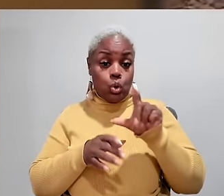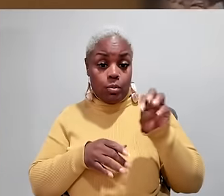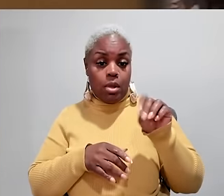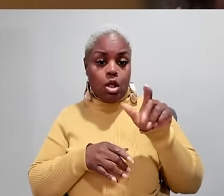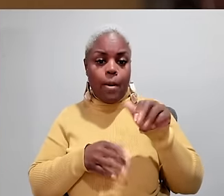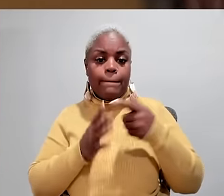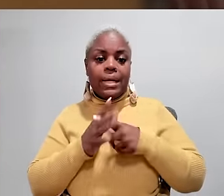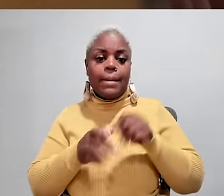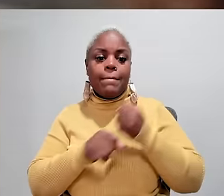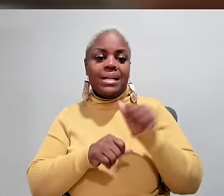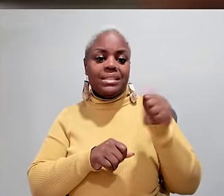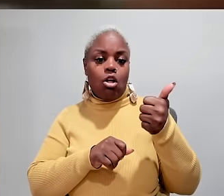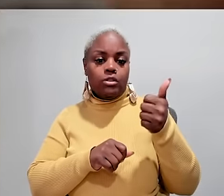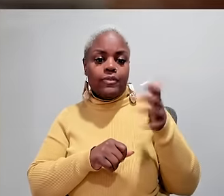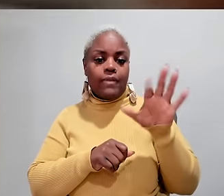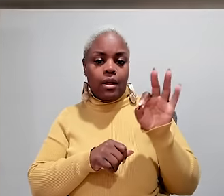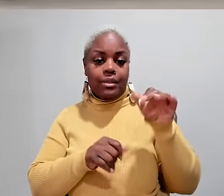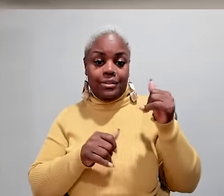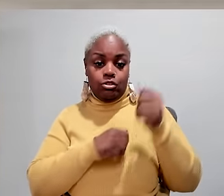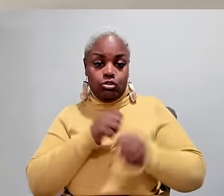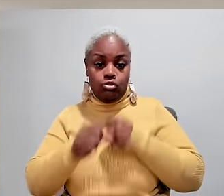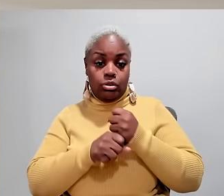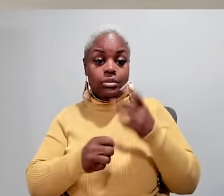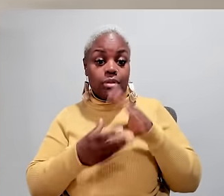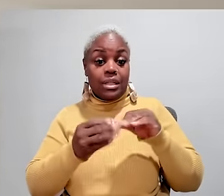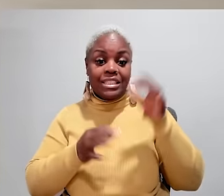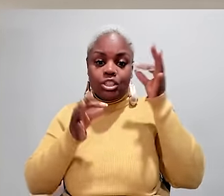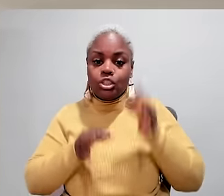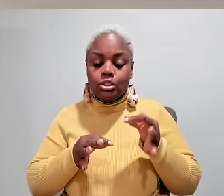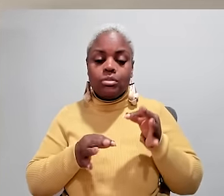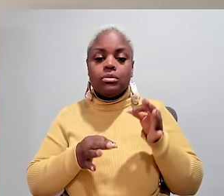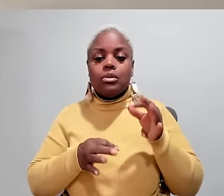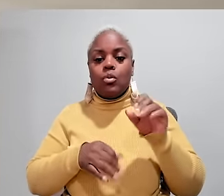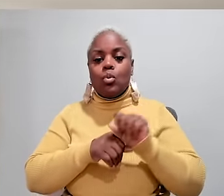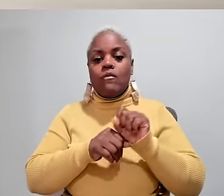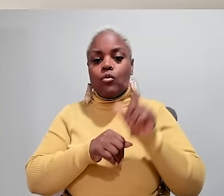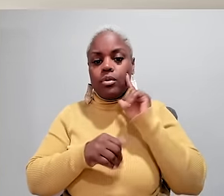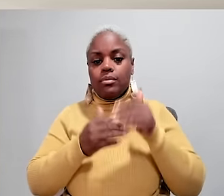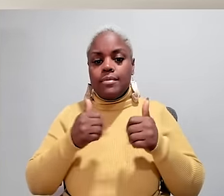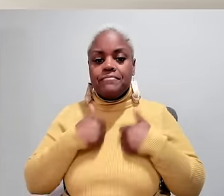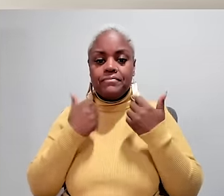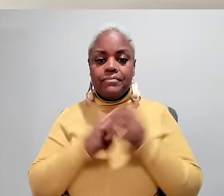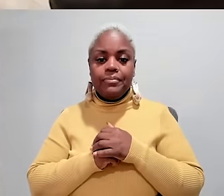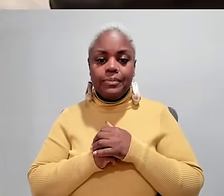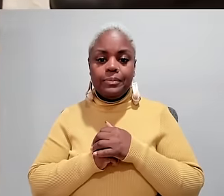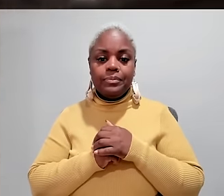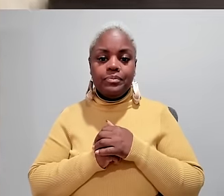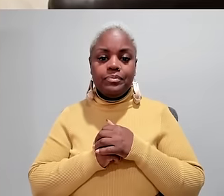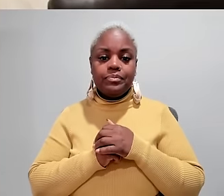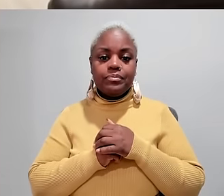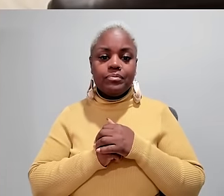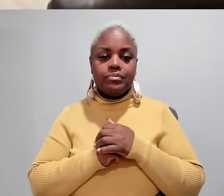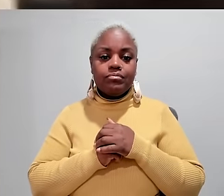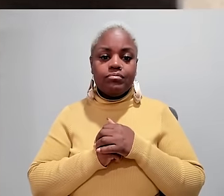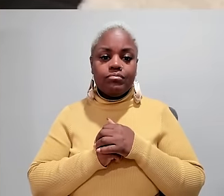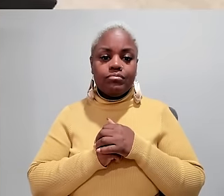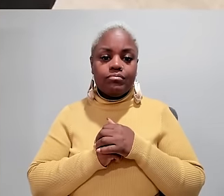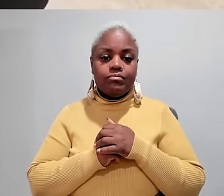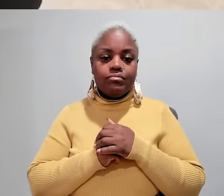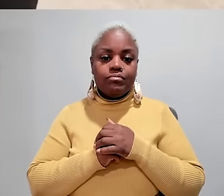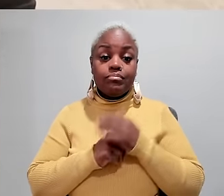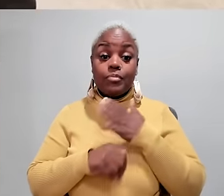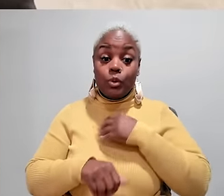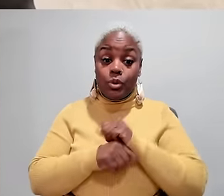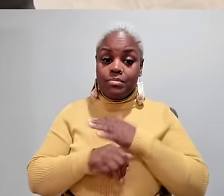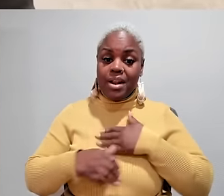team, two of which she's worked the loom, Laura began making $10.59 this year. She says the decision